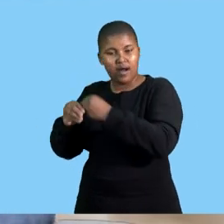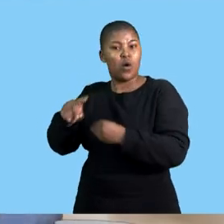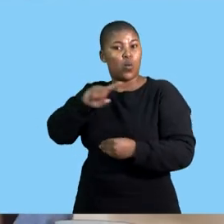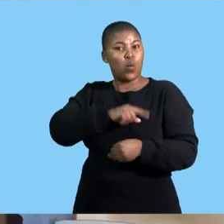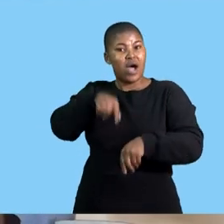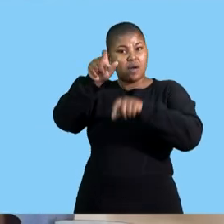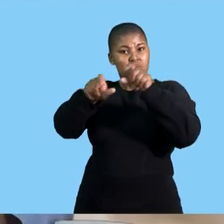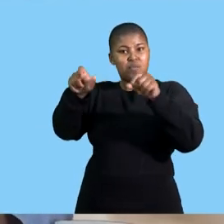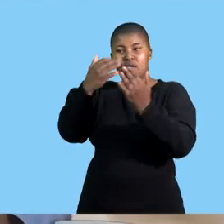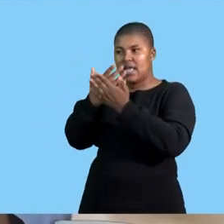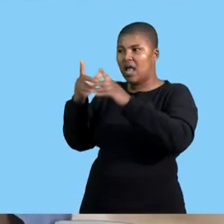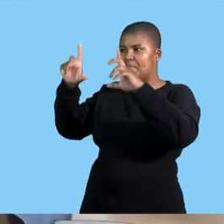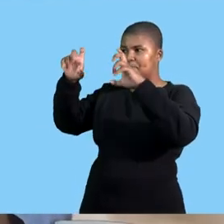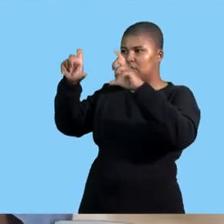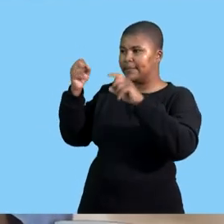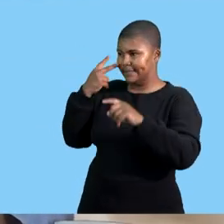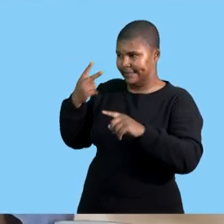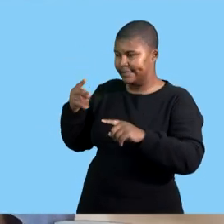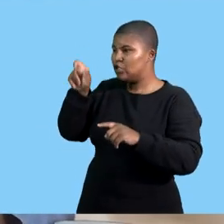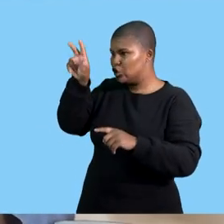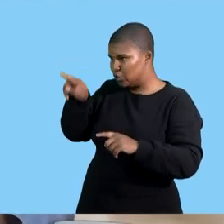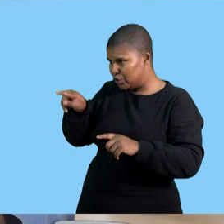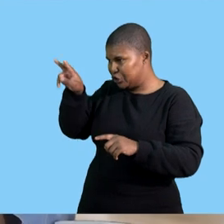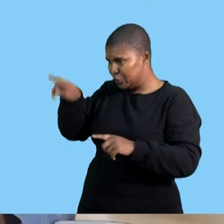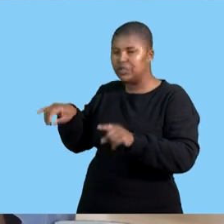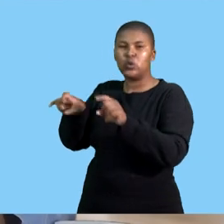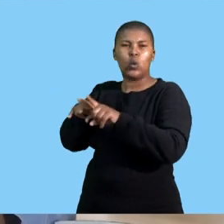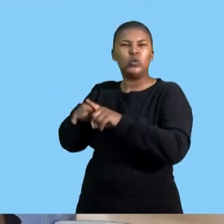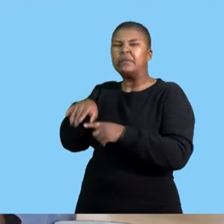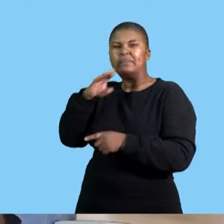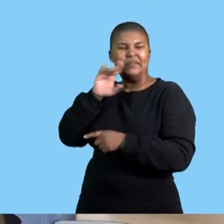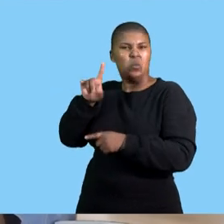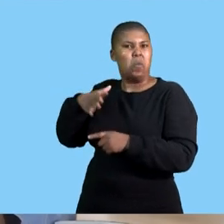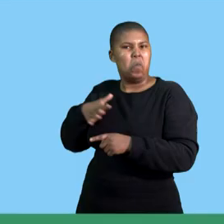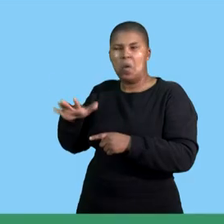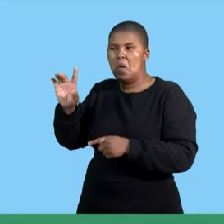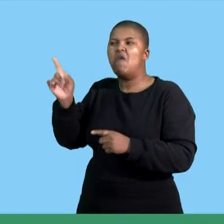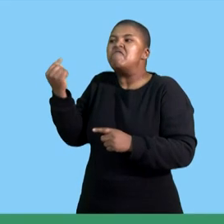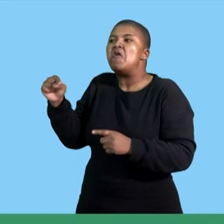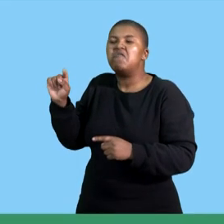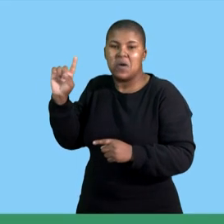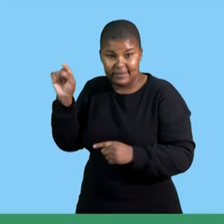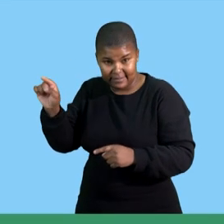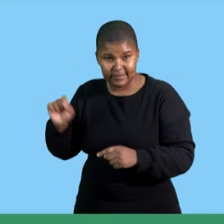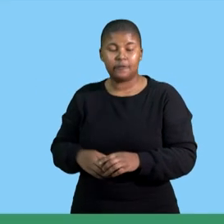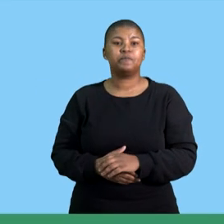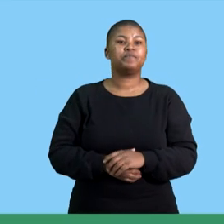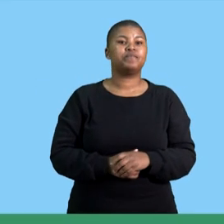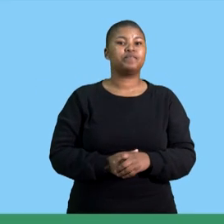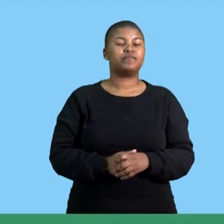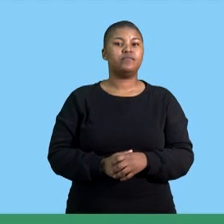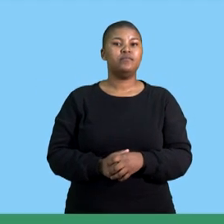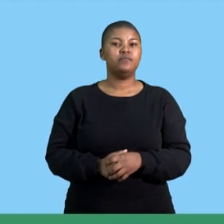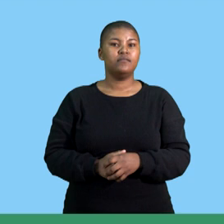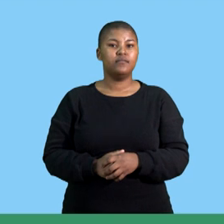exactly what message has trying to portray in that particular flyer so obviously on a flyer because it's just a piece